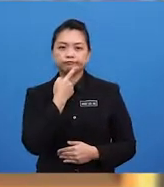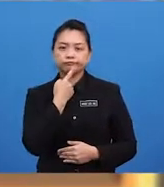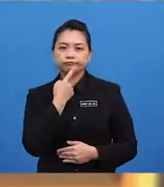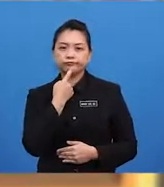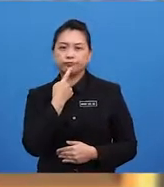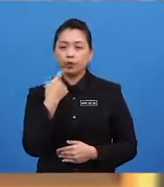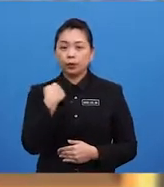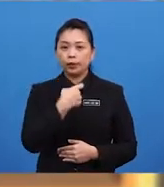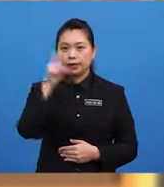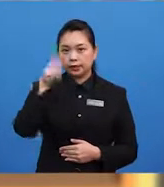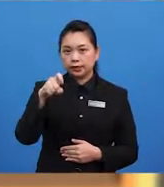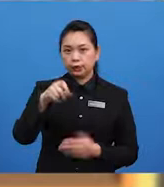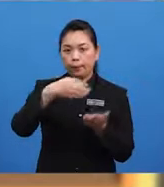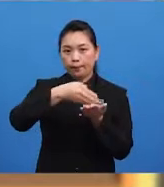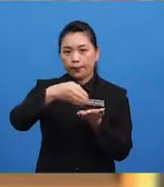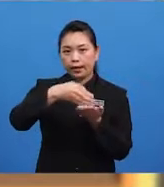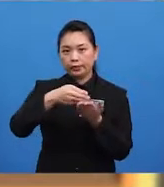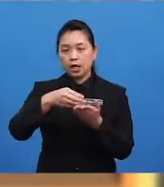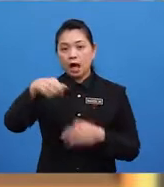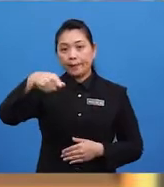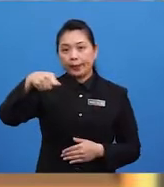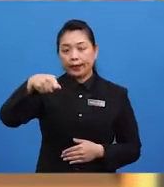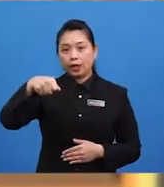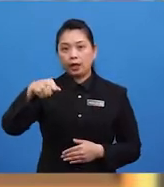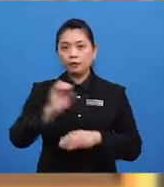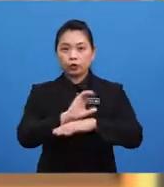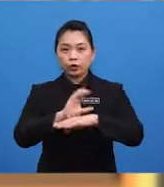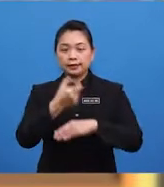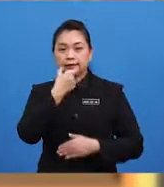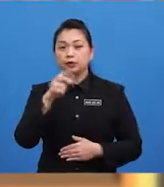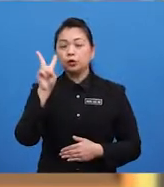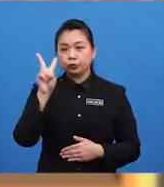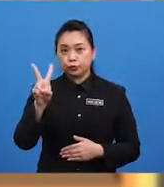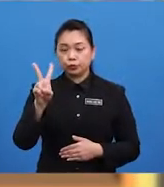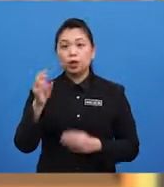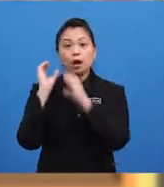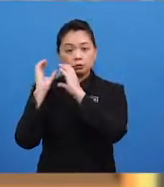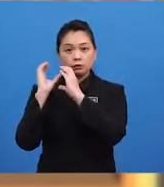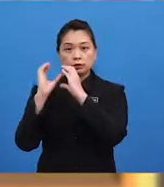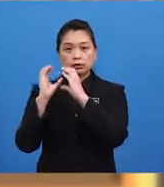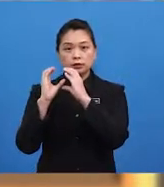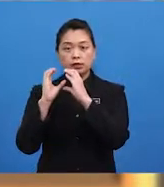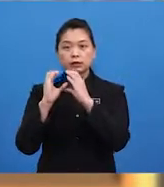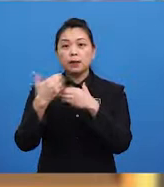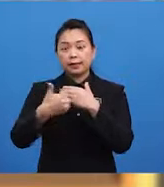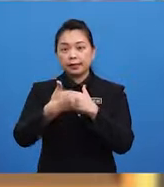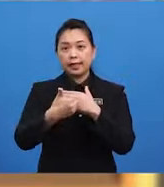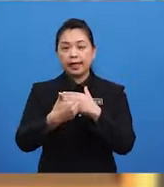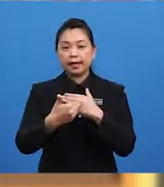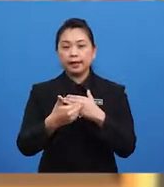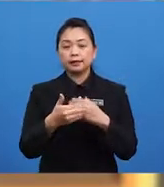We need to buy a packet of chocolate chips, two packet of coconut bun and a peanut bread.